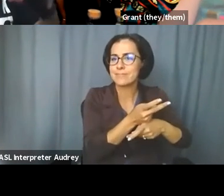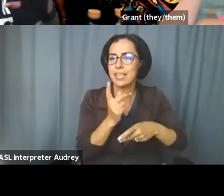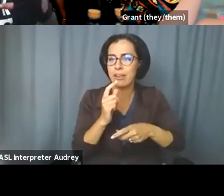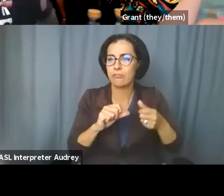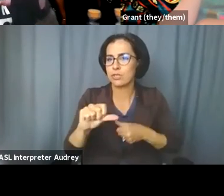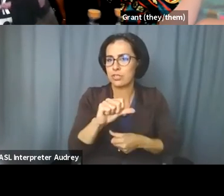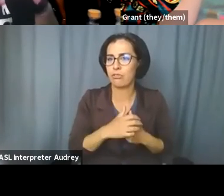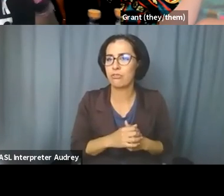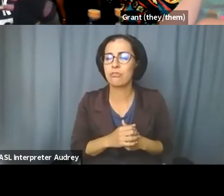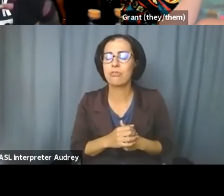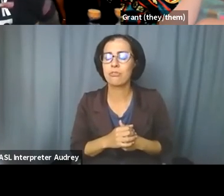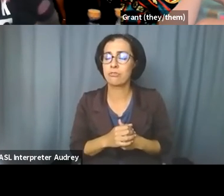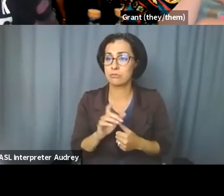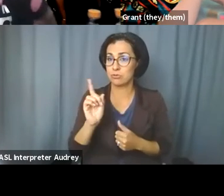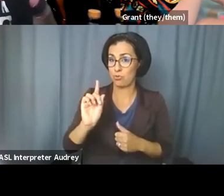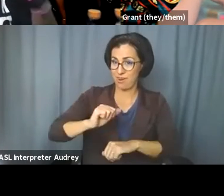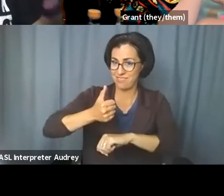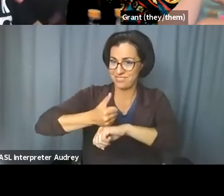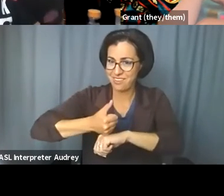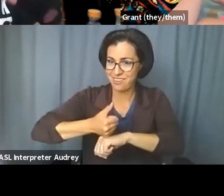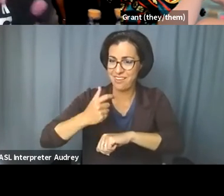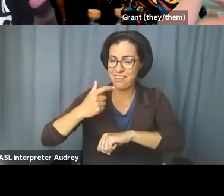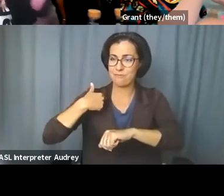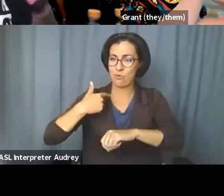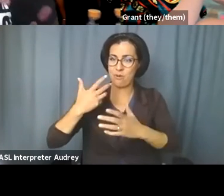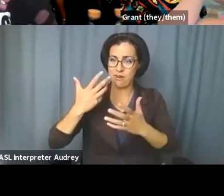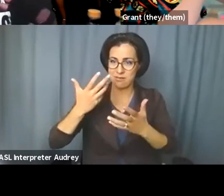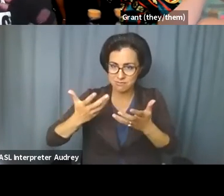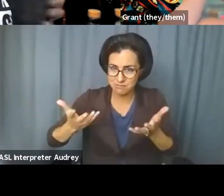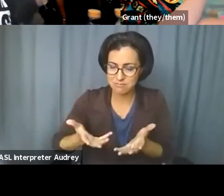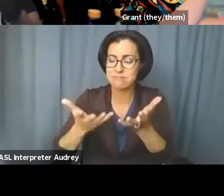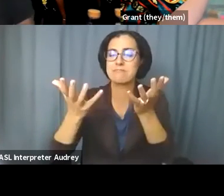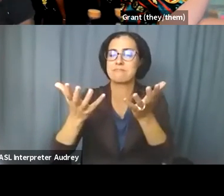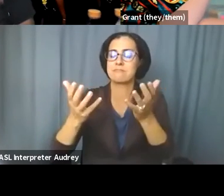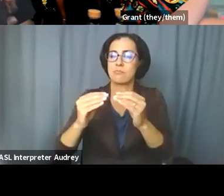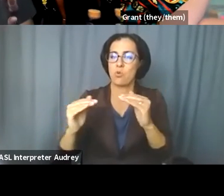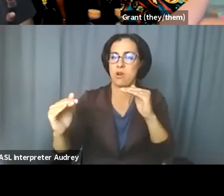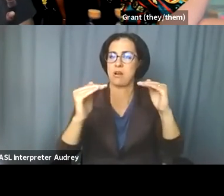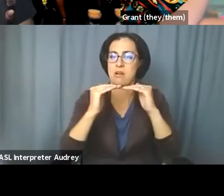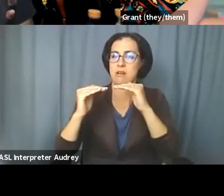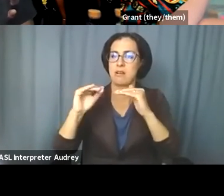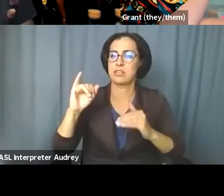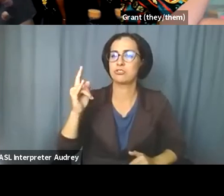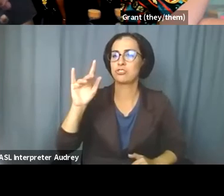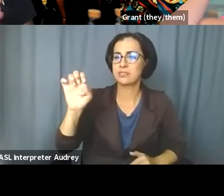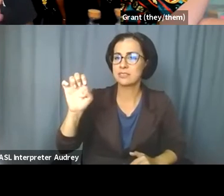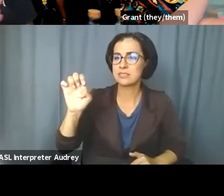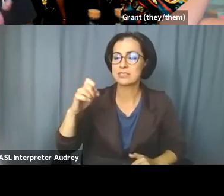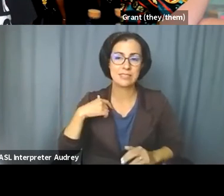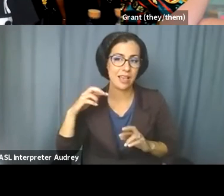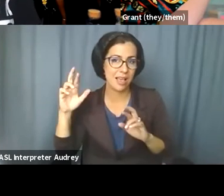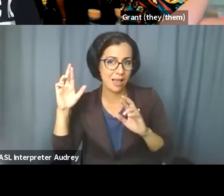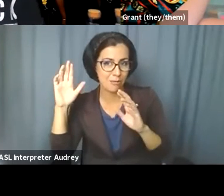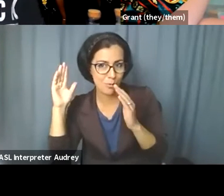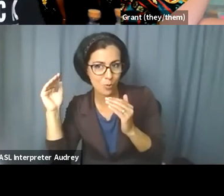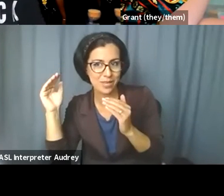so the spaces that I'm crafting to do the labor of justice producing, I'm hoping they are, well, not hoping,